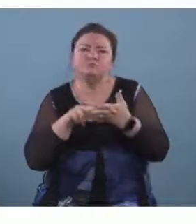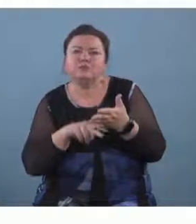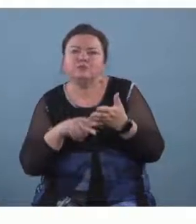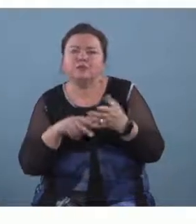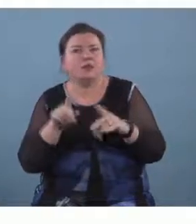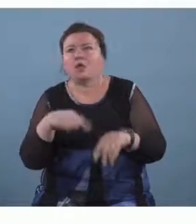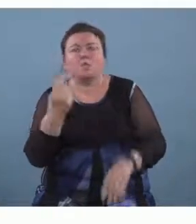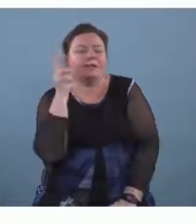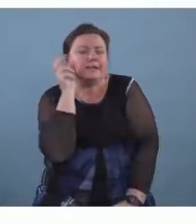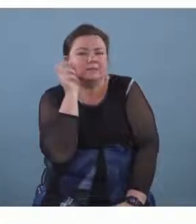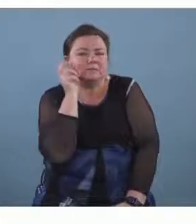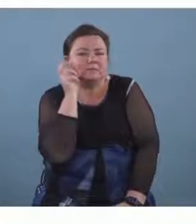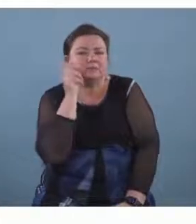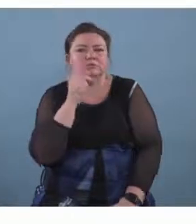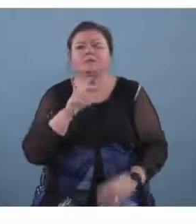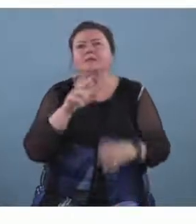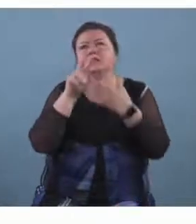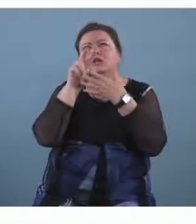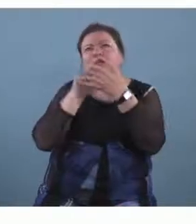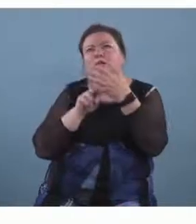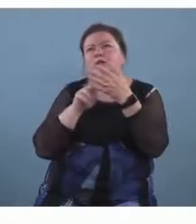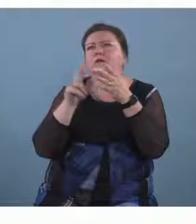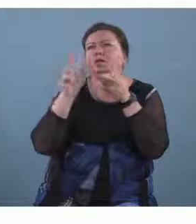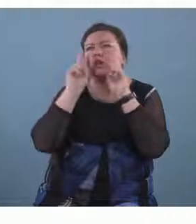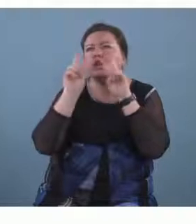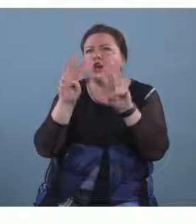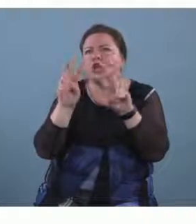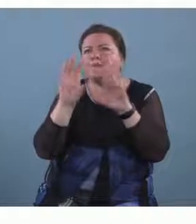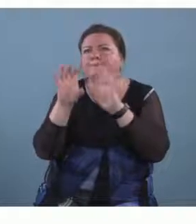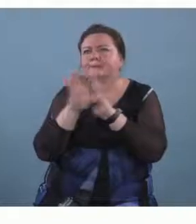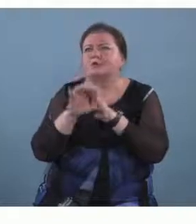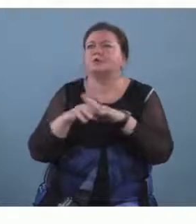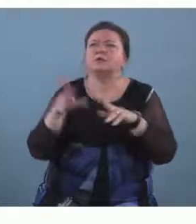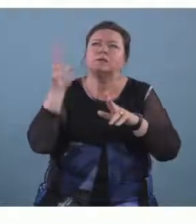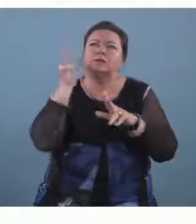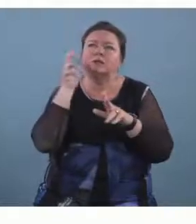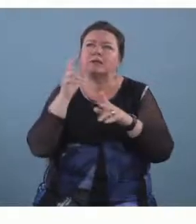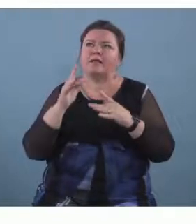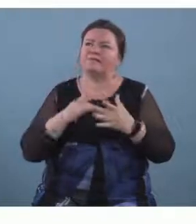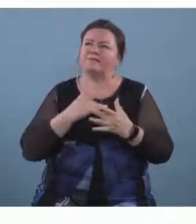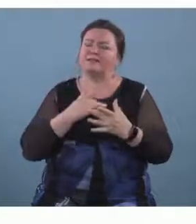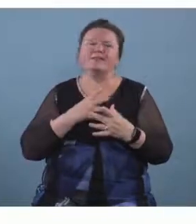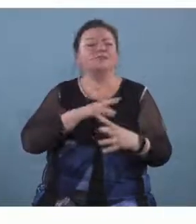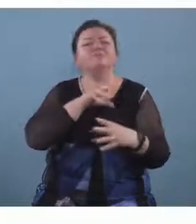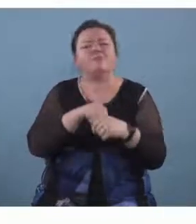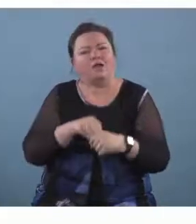just listen but listen um look and read and um to feel really part of the activity